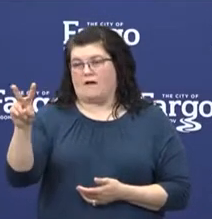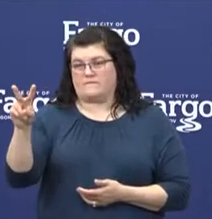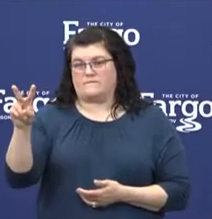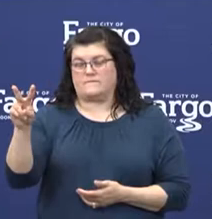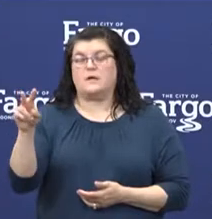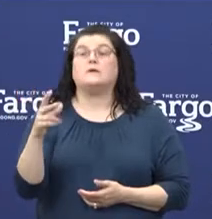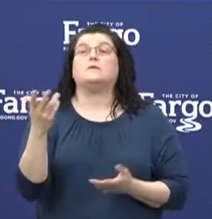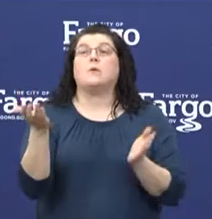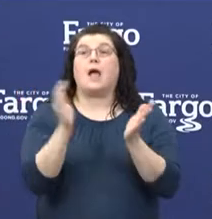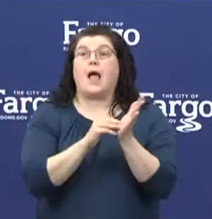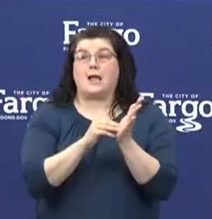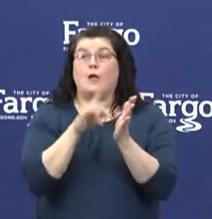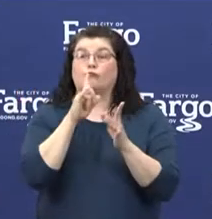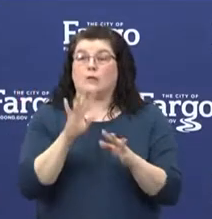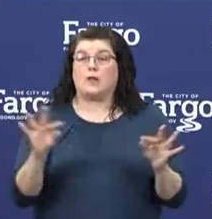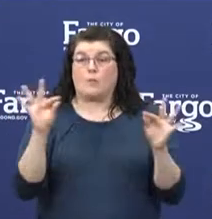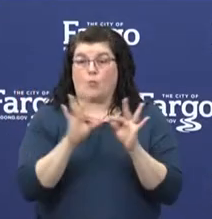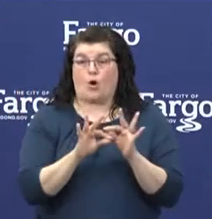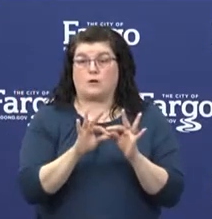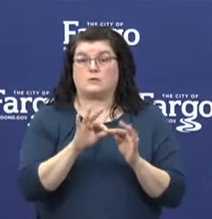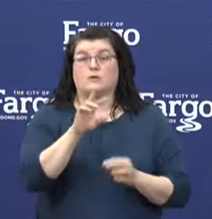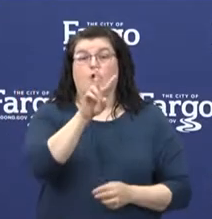Again, that is a very important address.